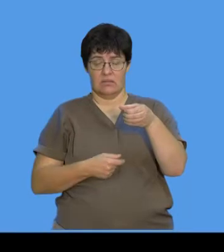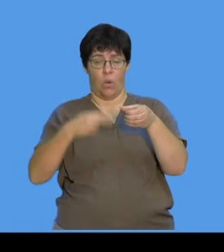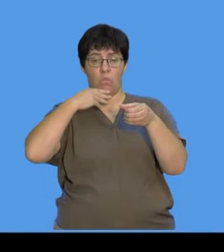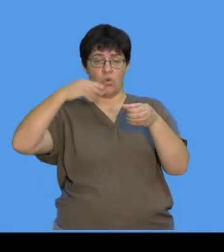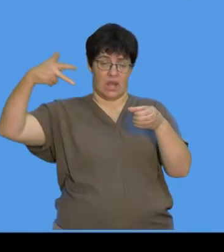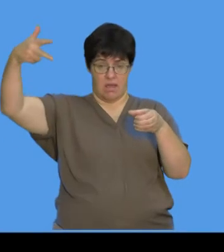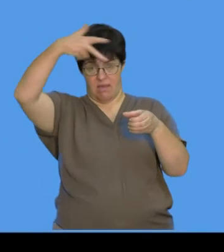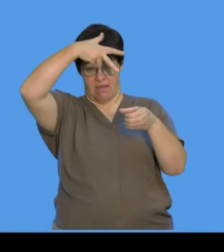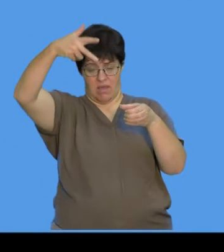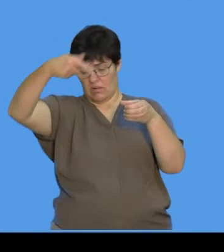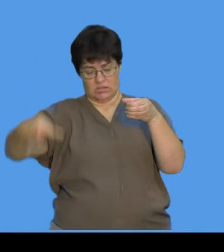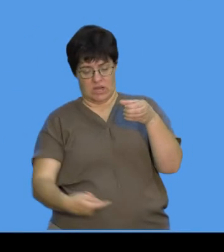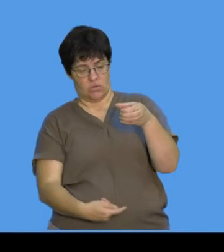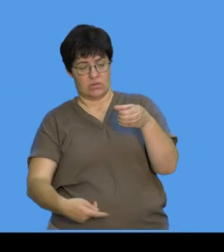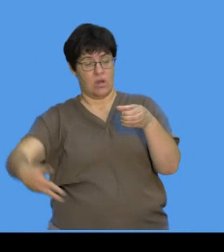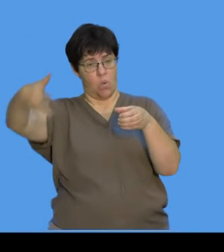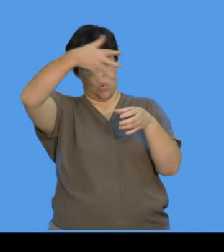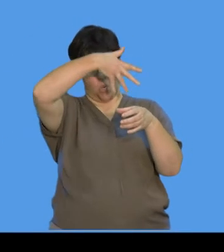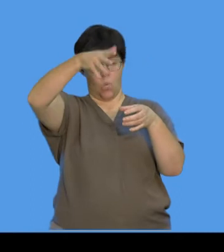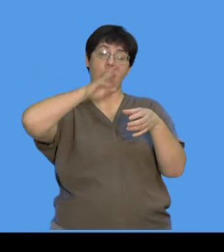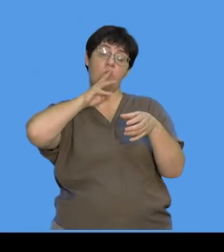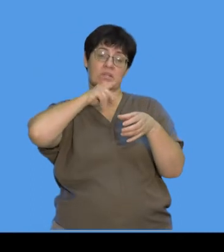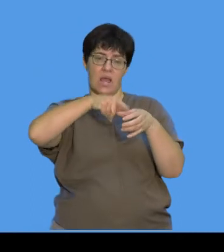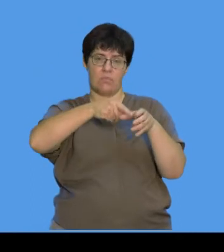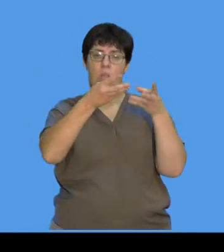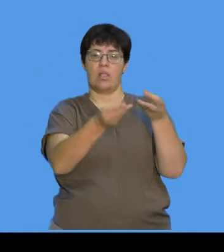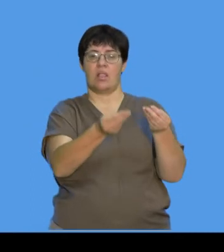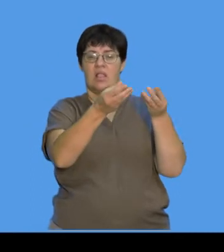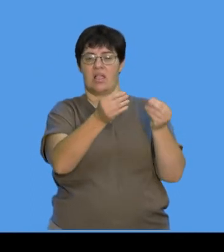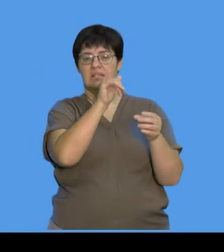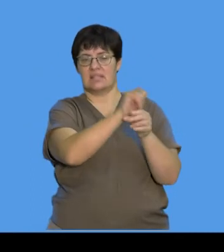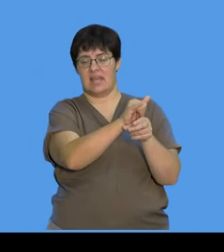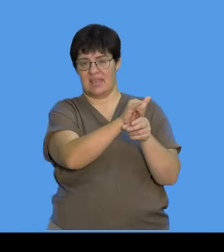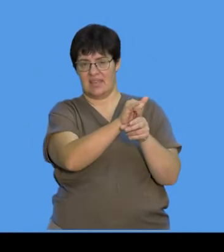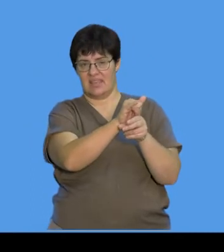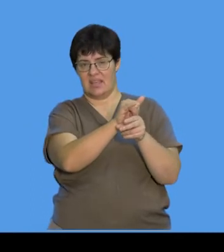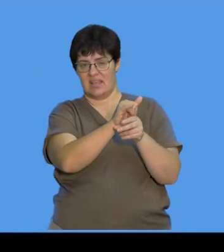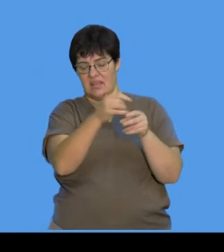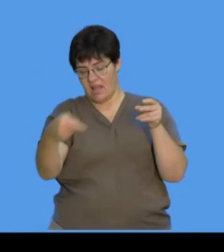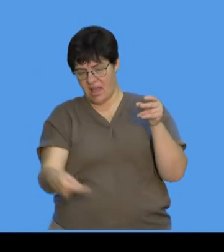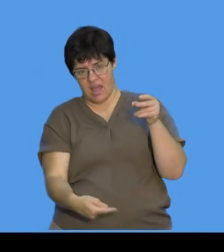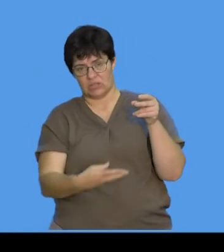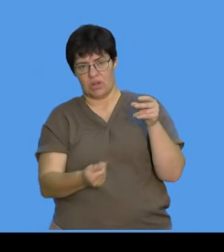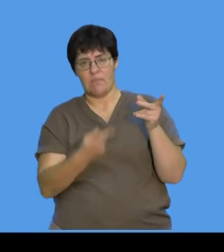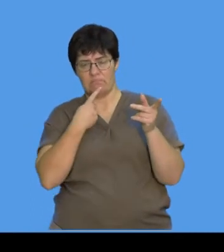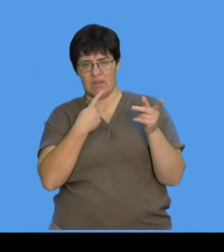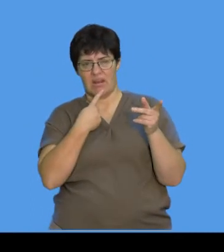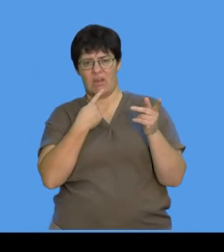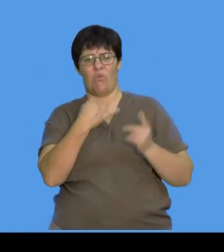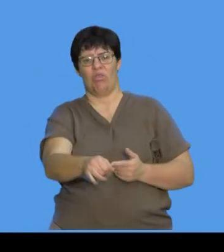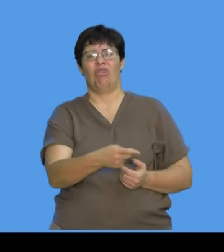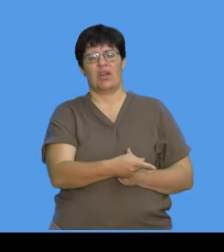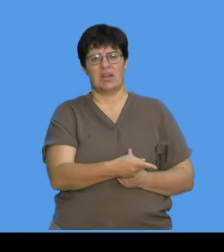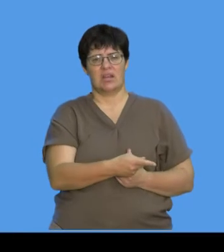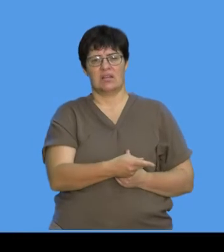the water, if we water at the top, right, it stays moist all at the top, and it